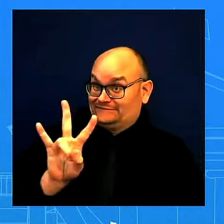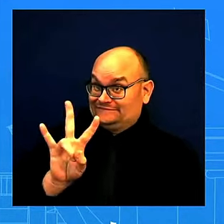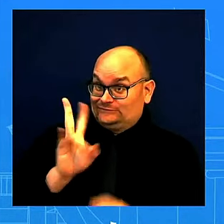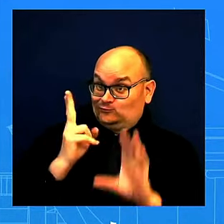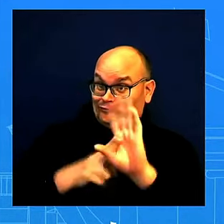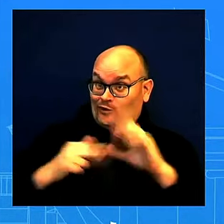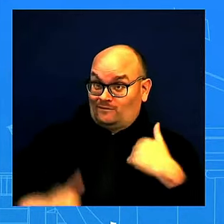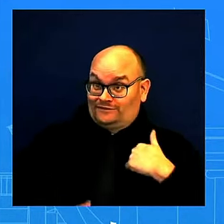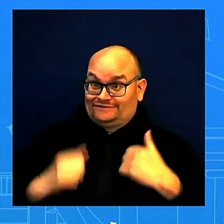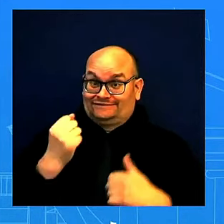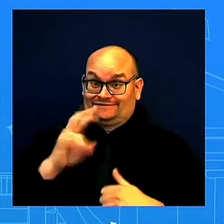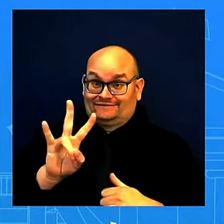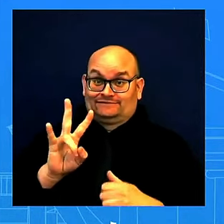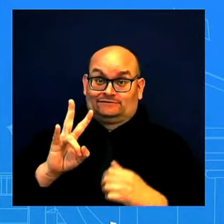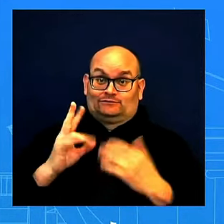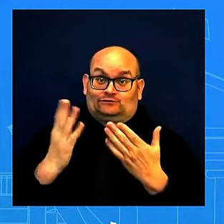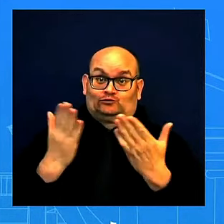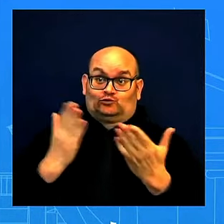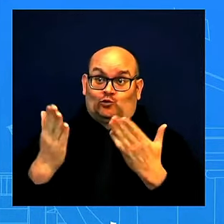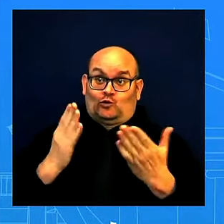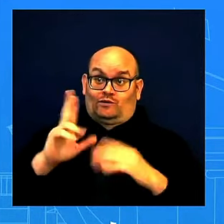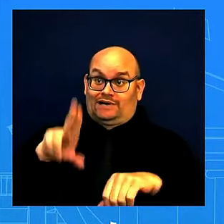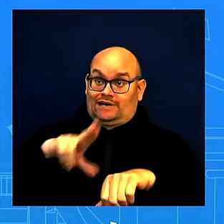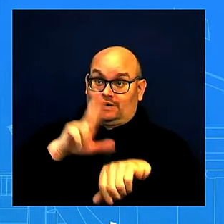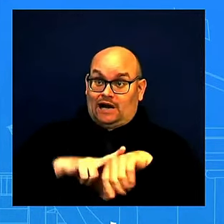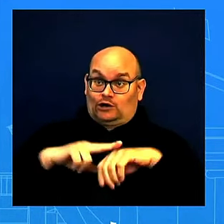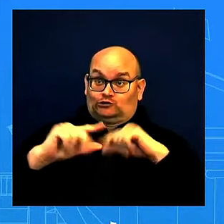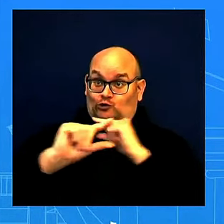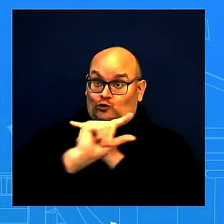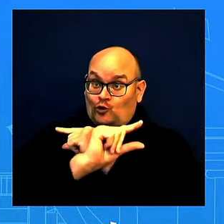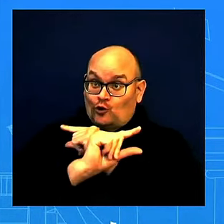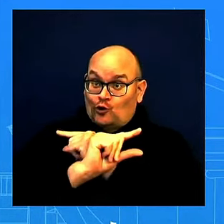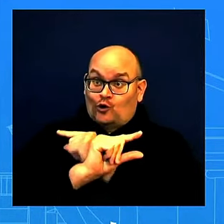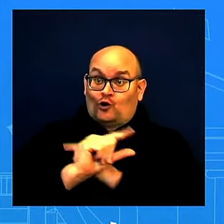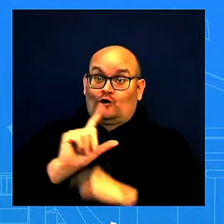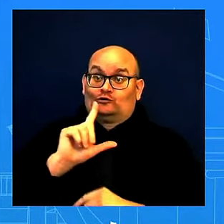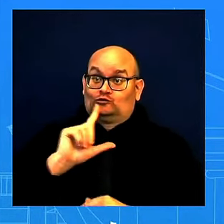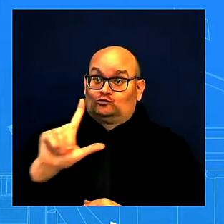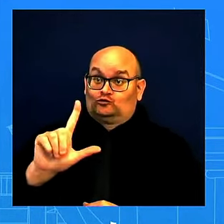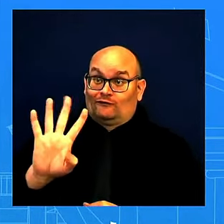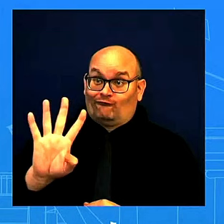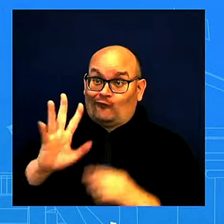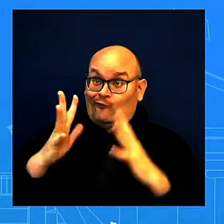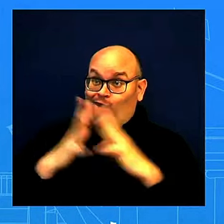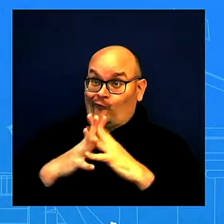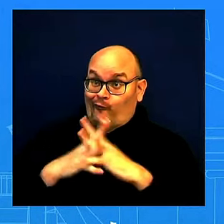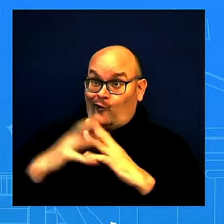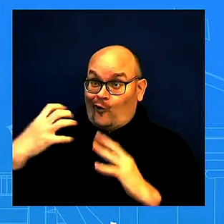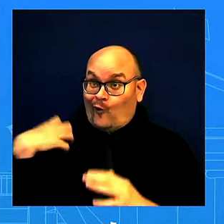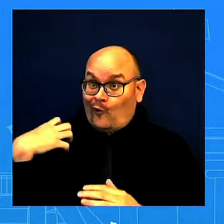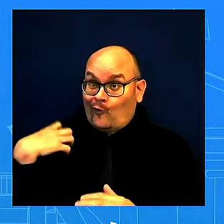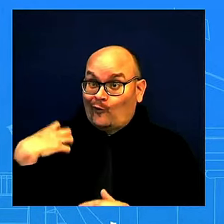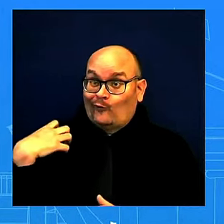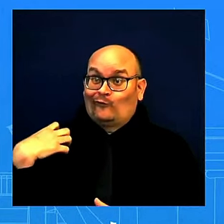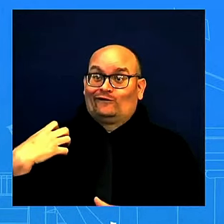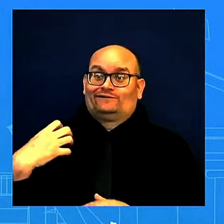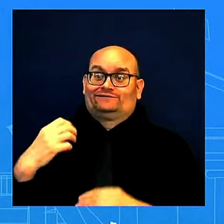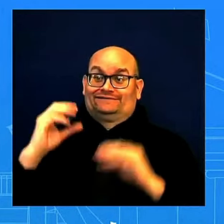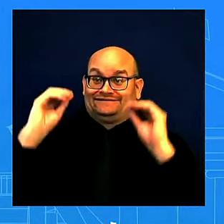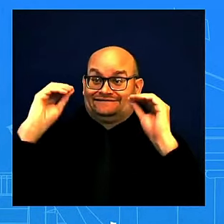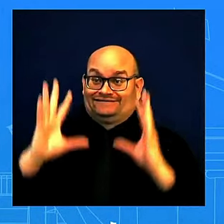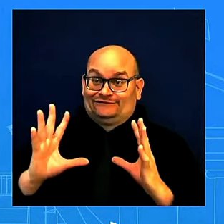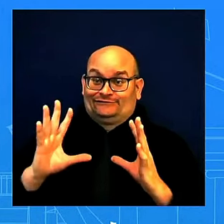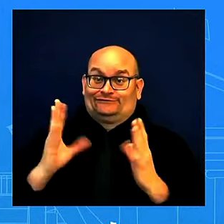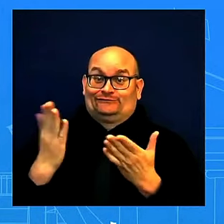Guard for 24 years, was a high school football coach, was a teacher, served in Congress, obviously now he's Governor.